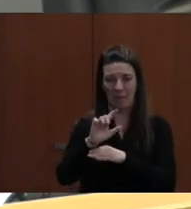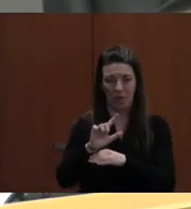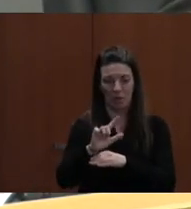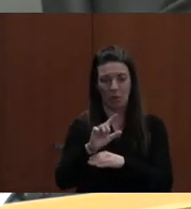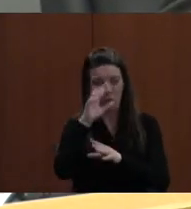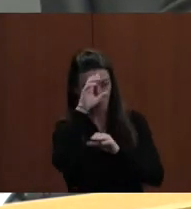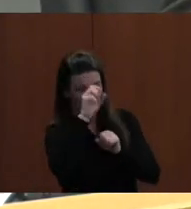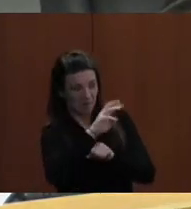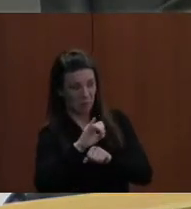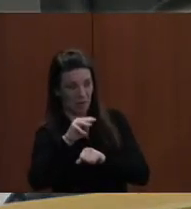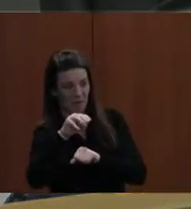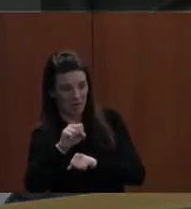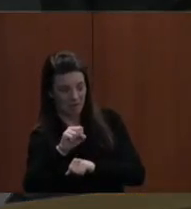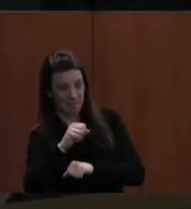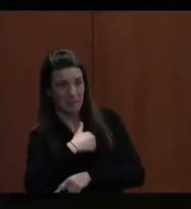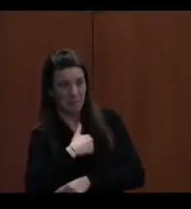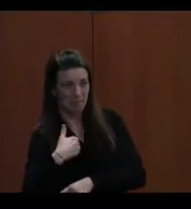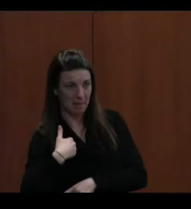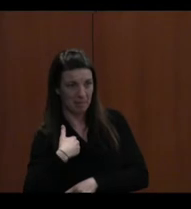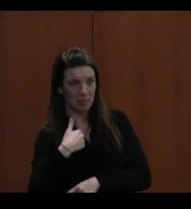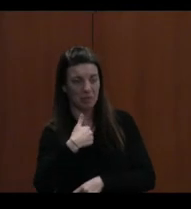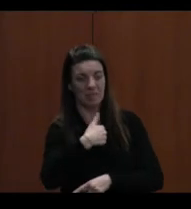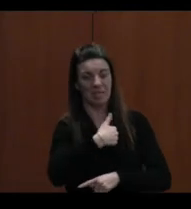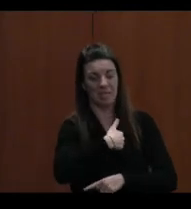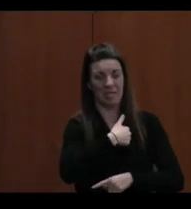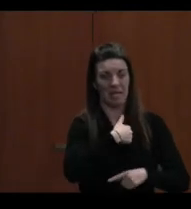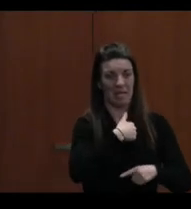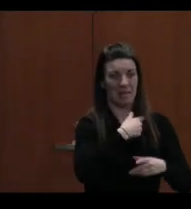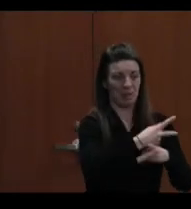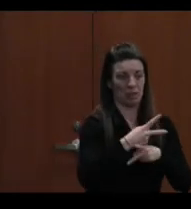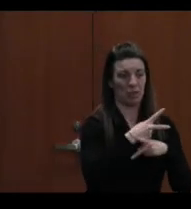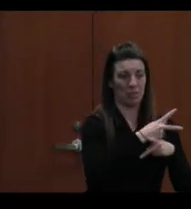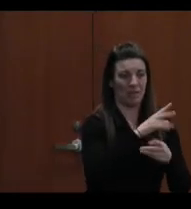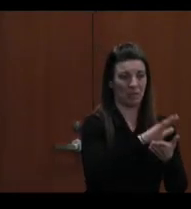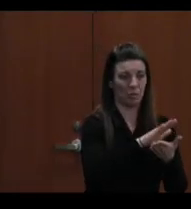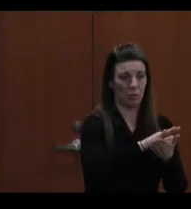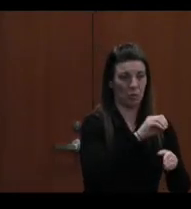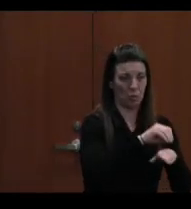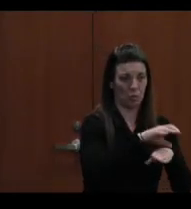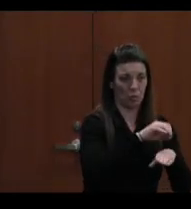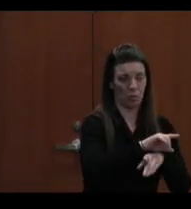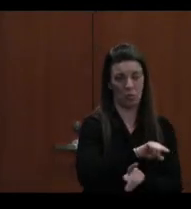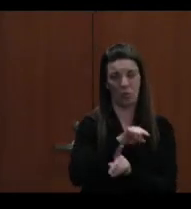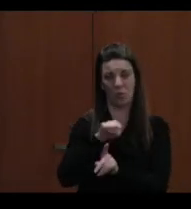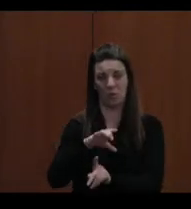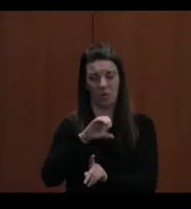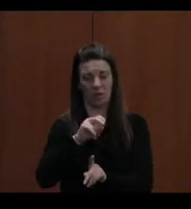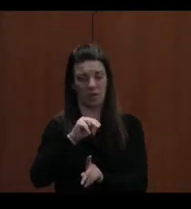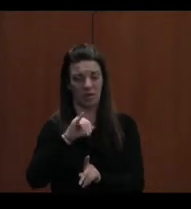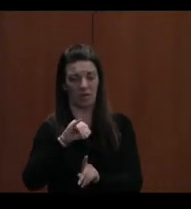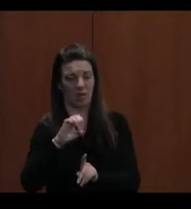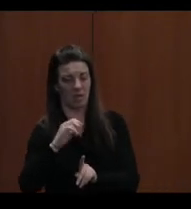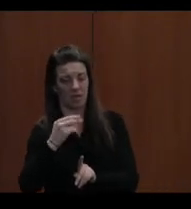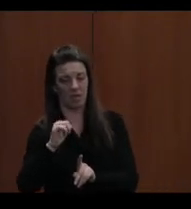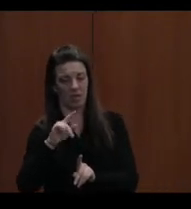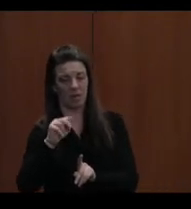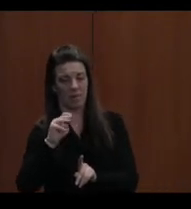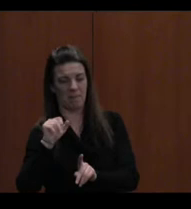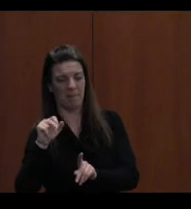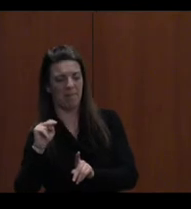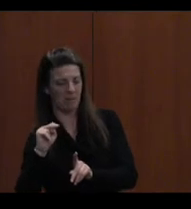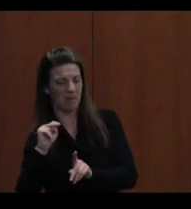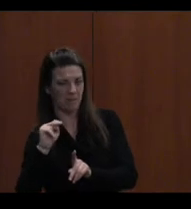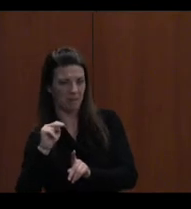of the board. I'm Helen Huffer, supervisor of school counseling, and with me is Connie Hartman, supervisor of special education for district programs.